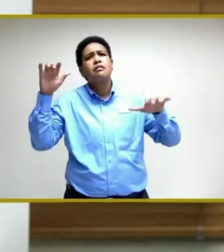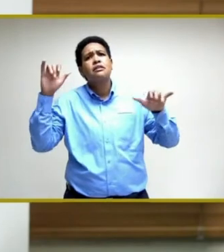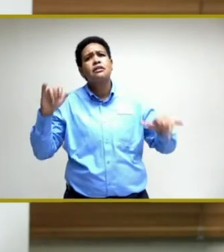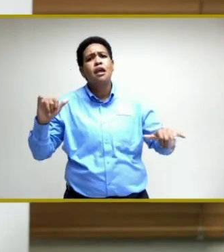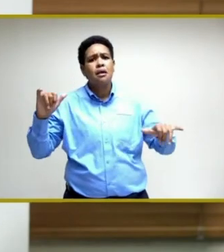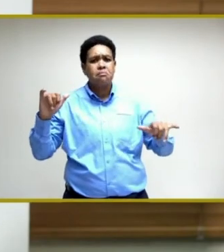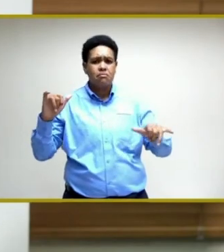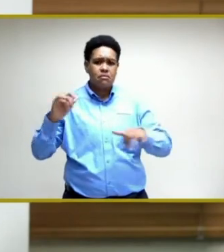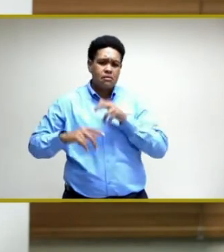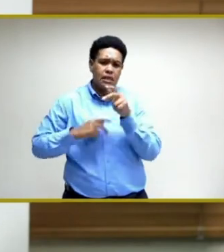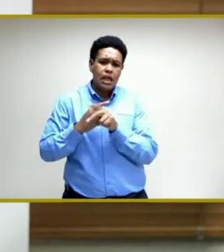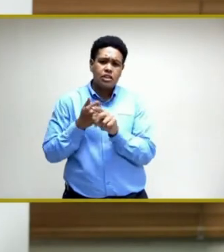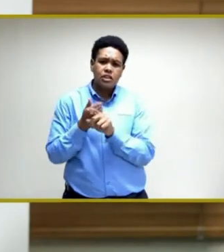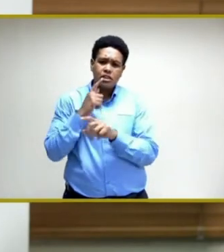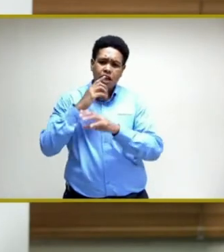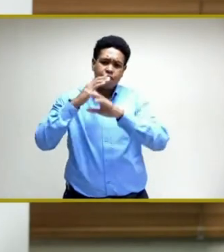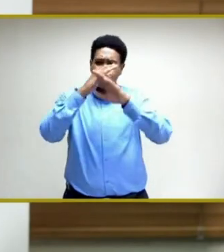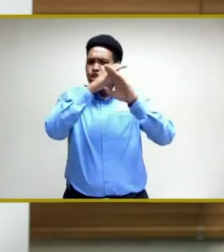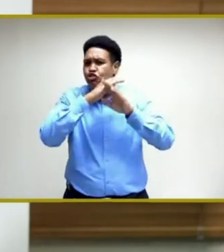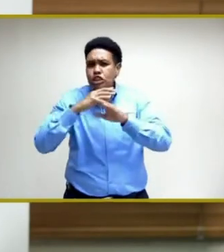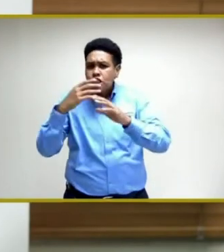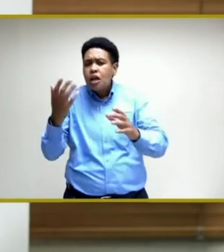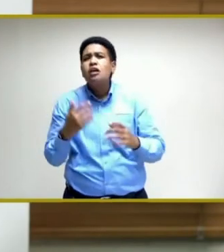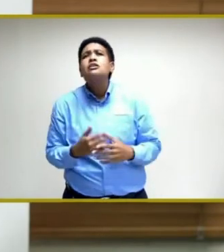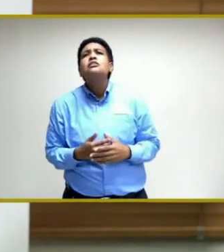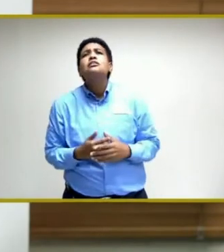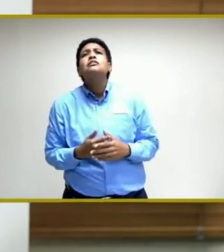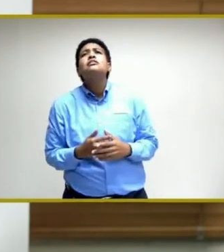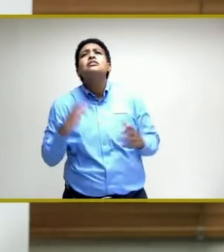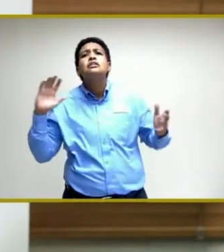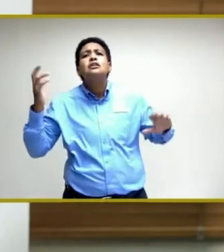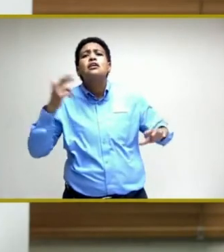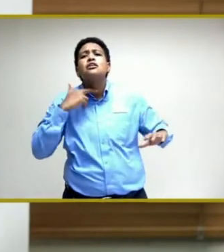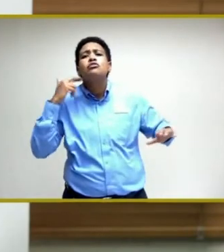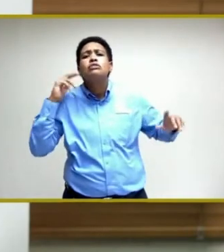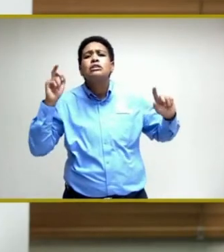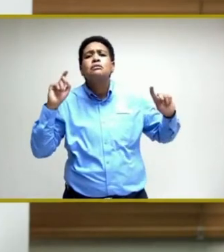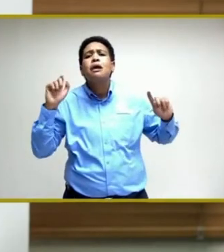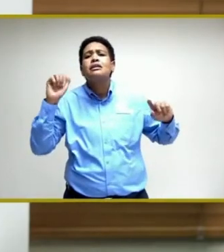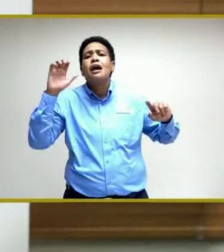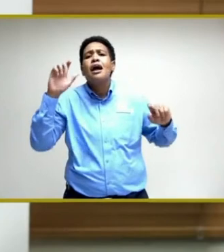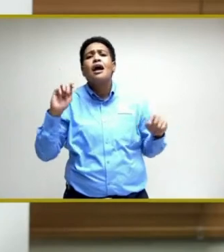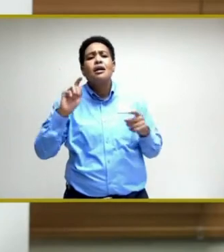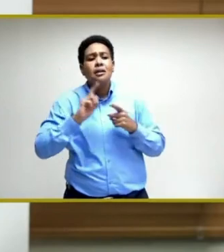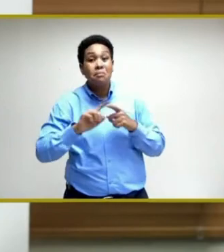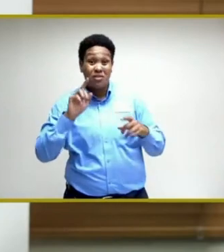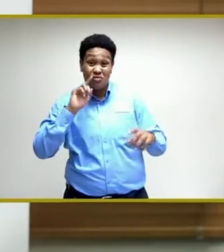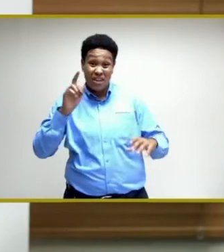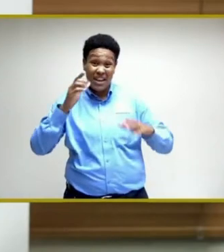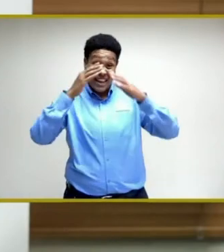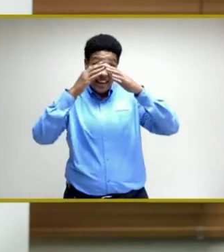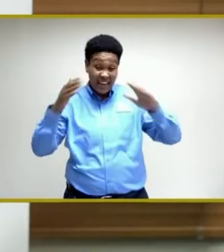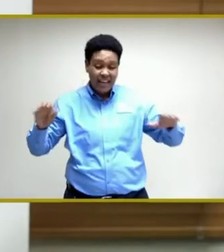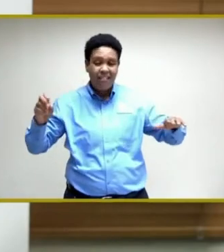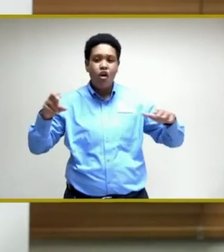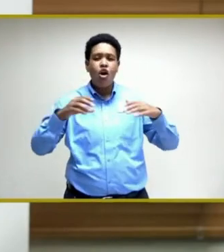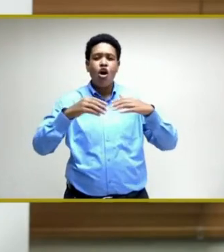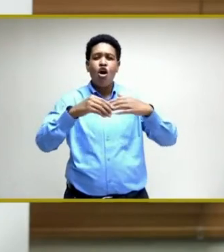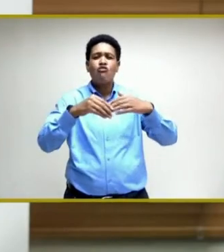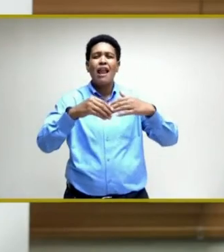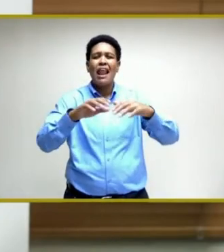of restrictions, you know, the Disaster Risk Management Act and the lifting or relaxation